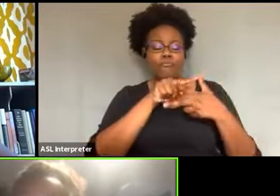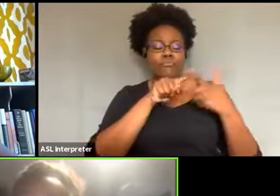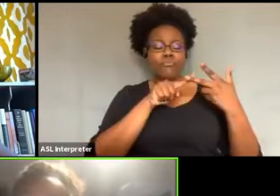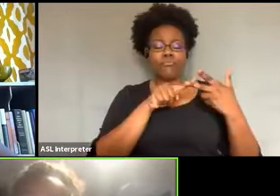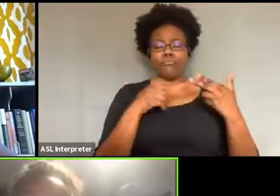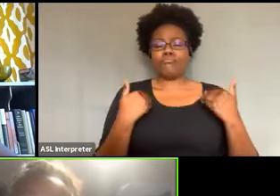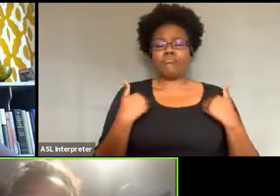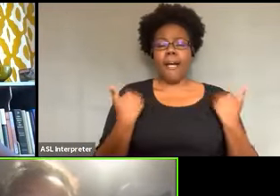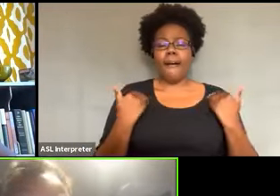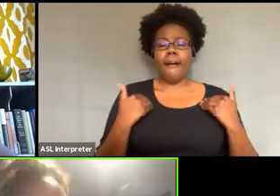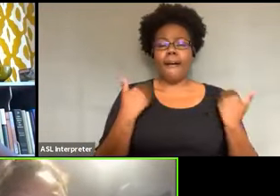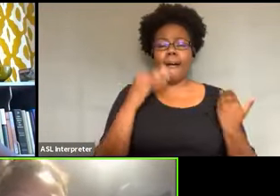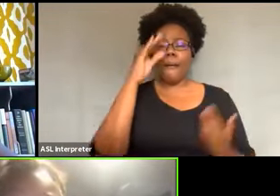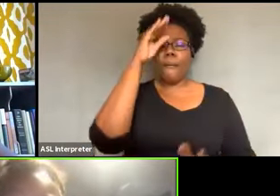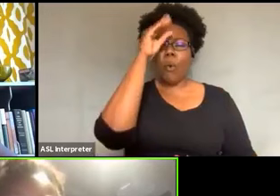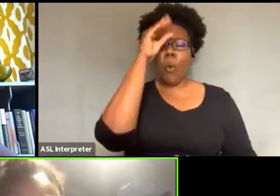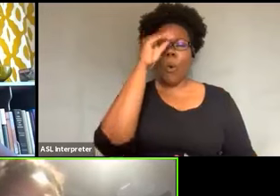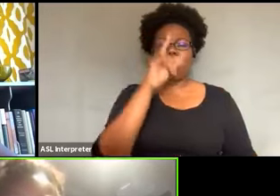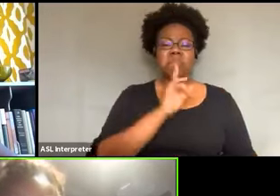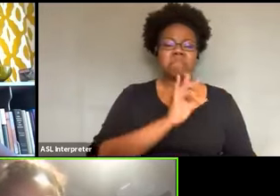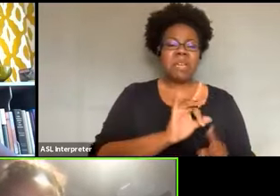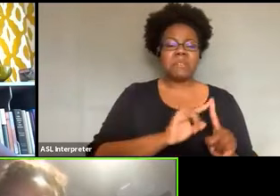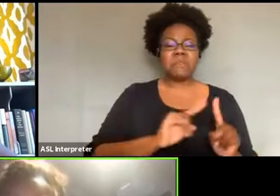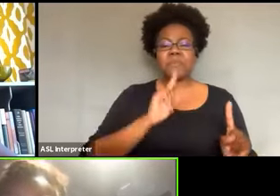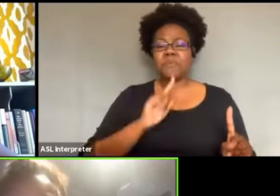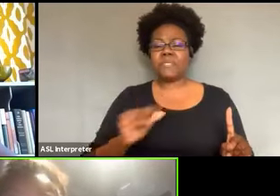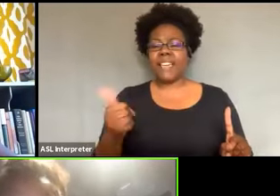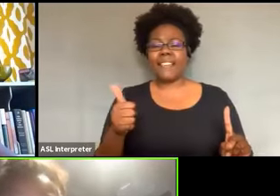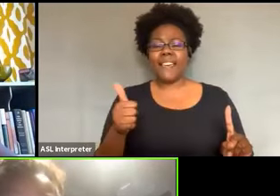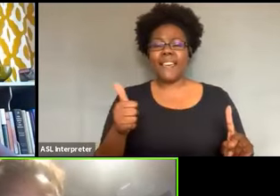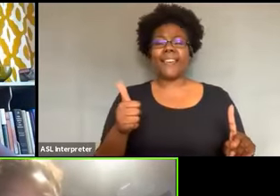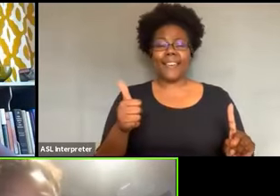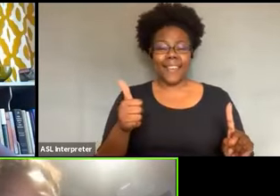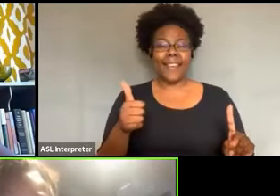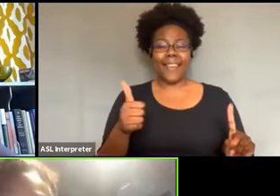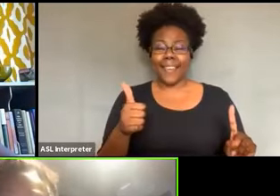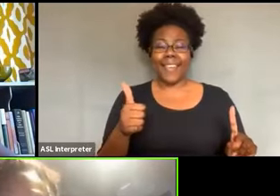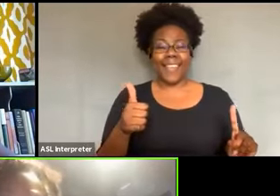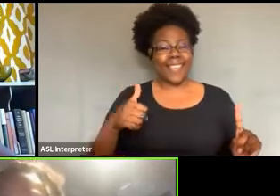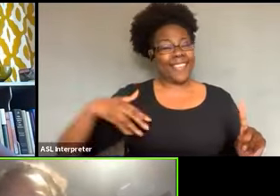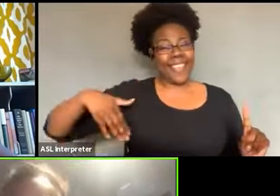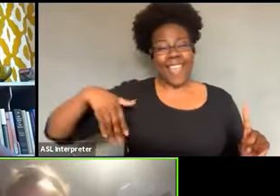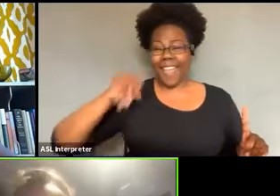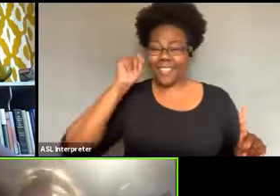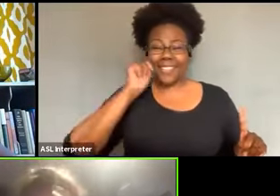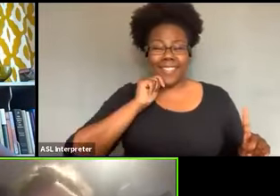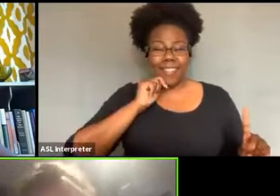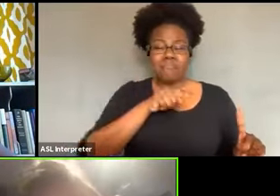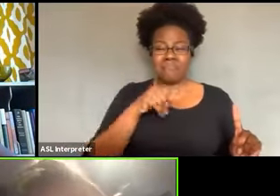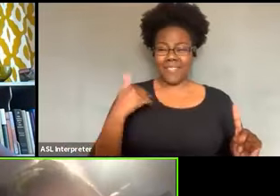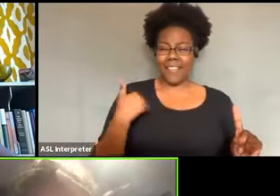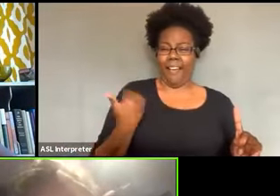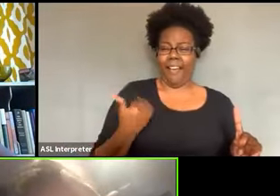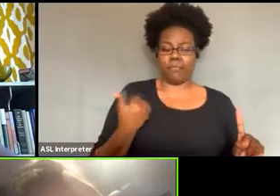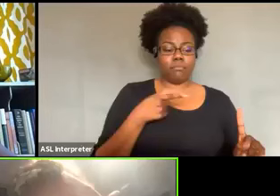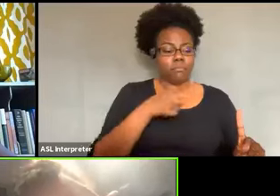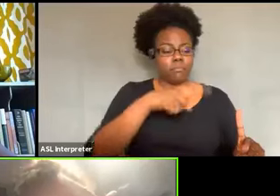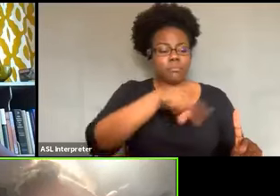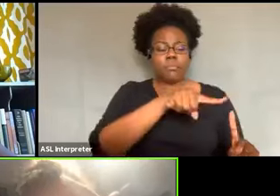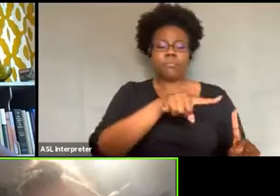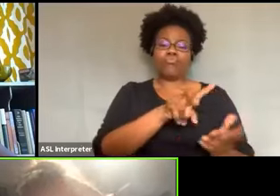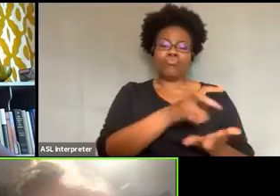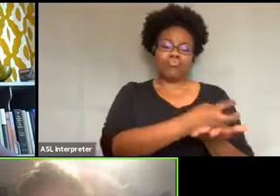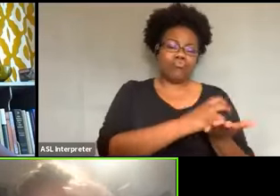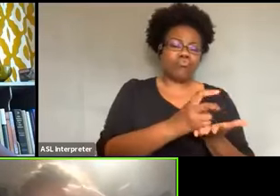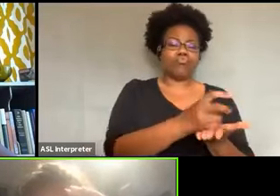I'm talking about eight to 10 years old, you know, we're, we're not even teens yet. And these young men, they blew me away. I